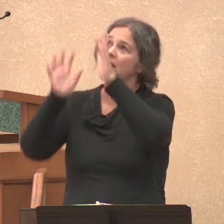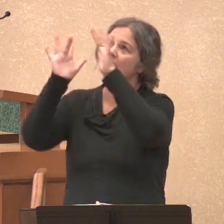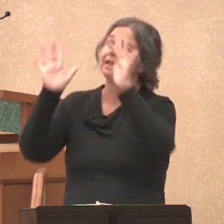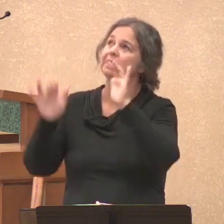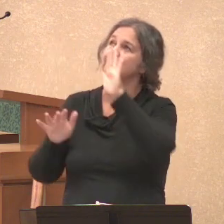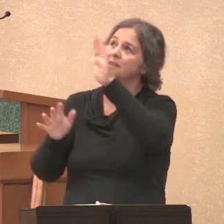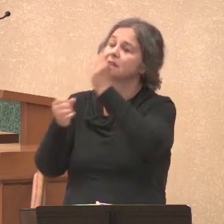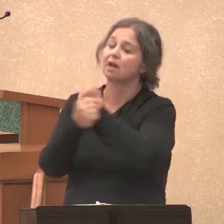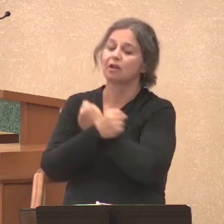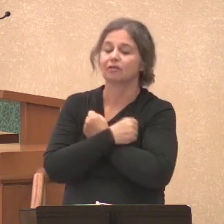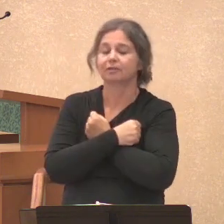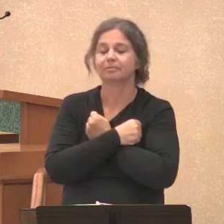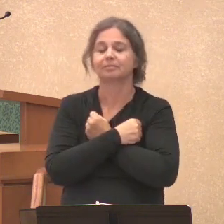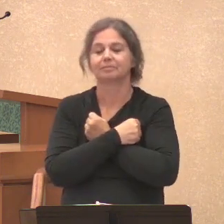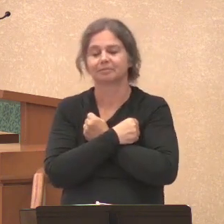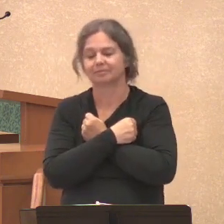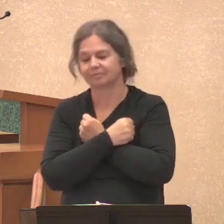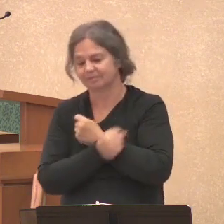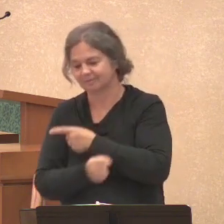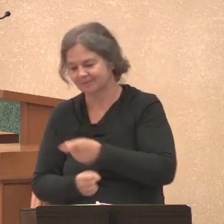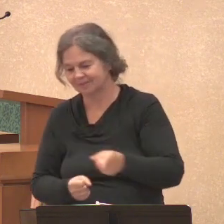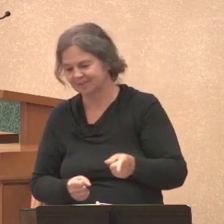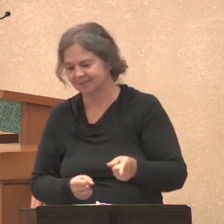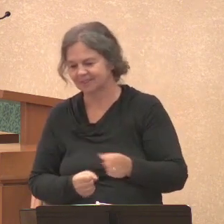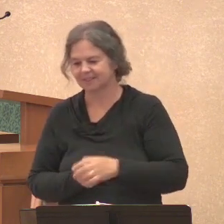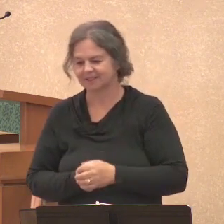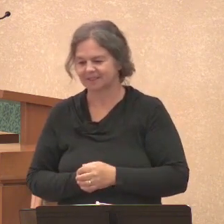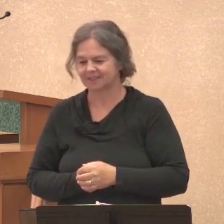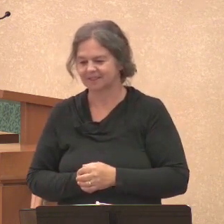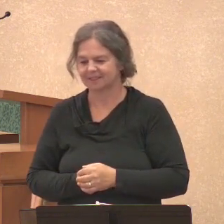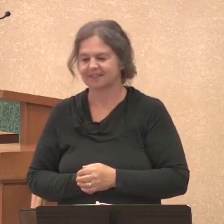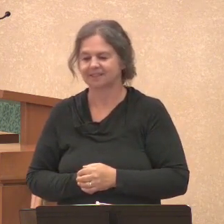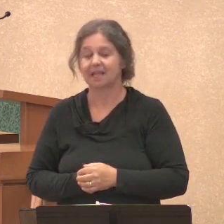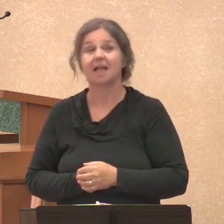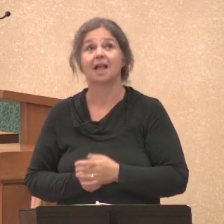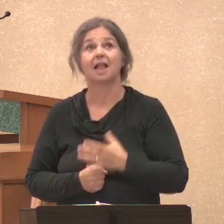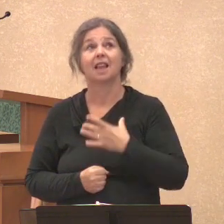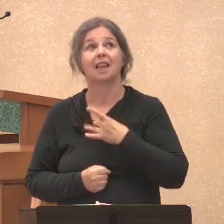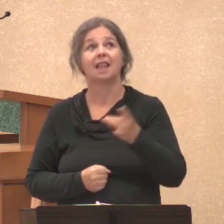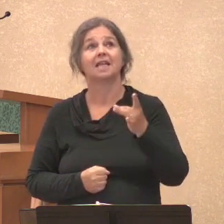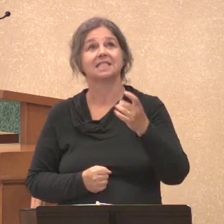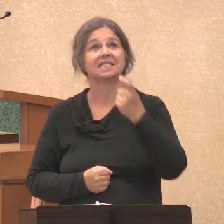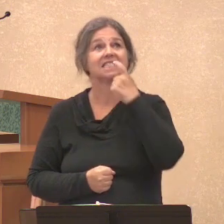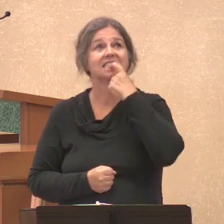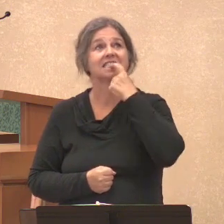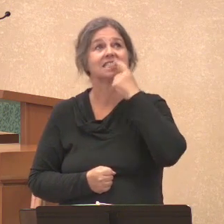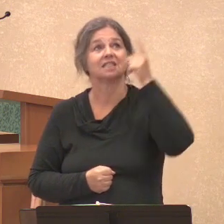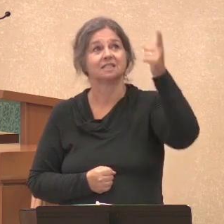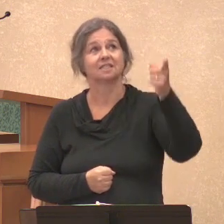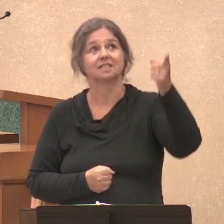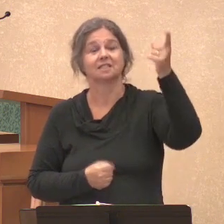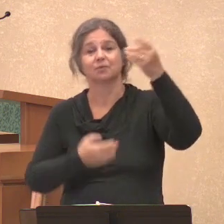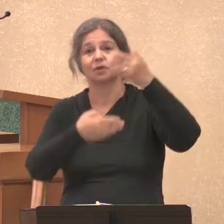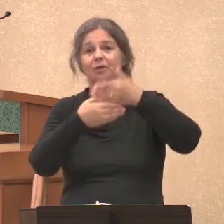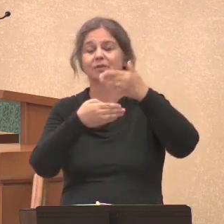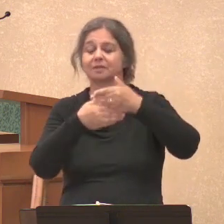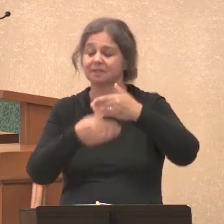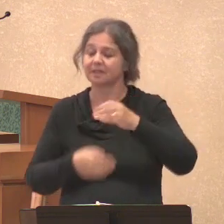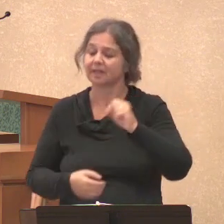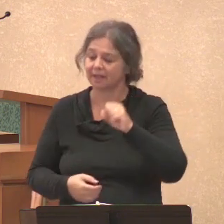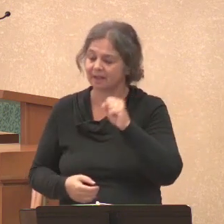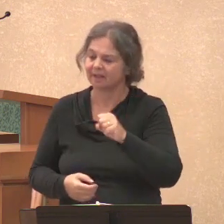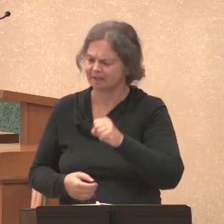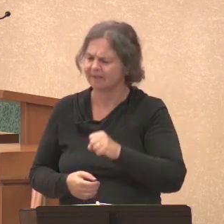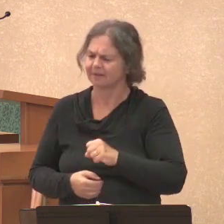Jesus. You like the tinted glass? Yeah, the stained glass? Yes, exactly. Well, there's so much to